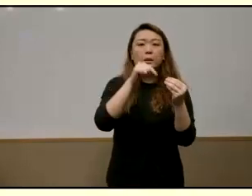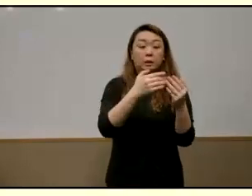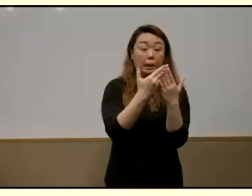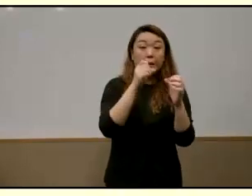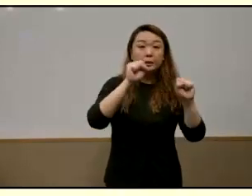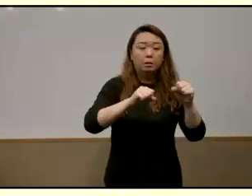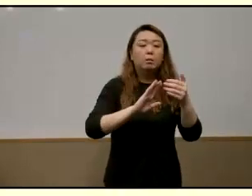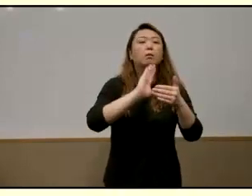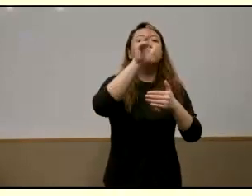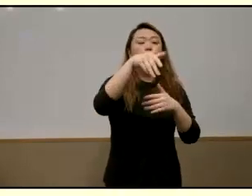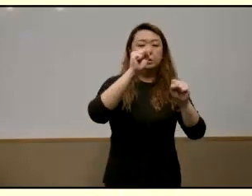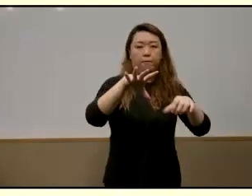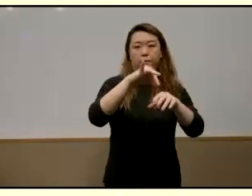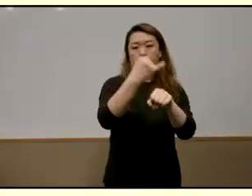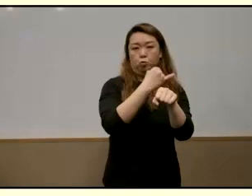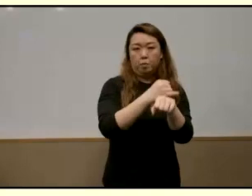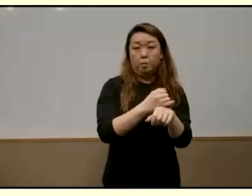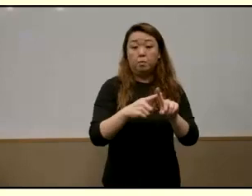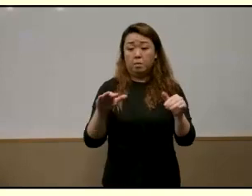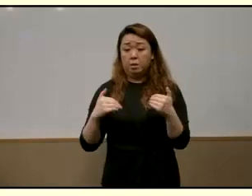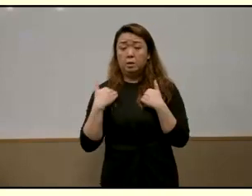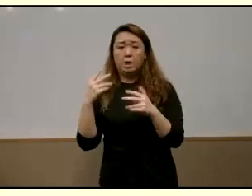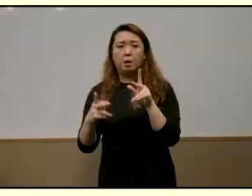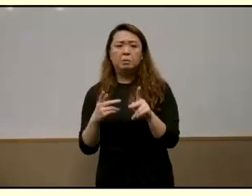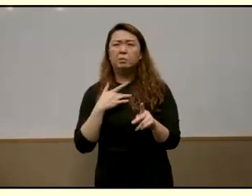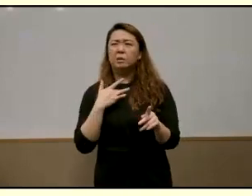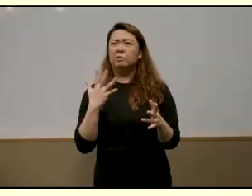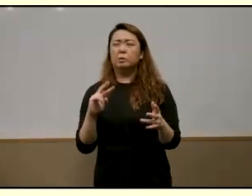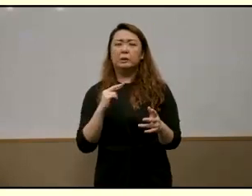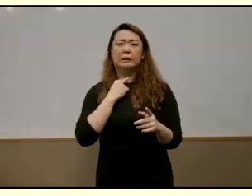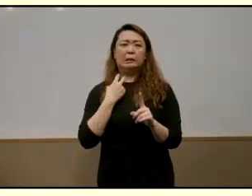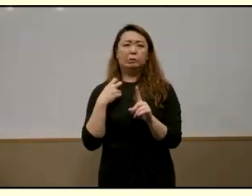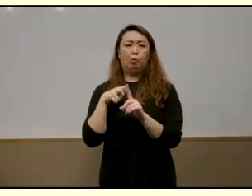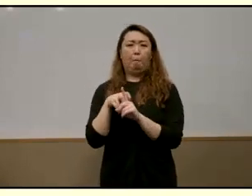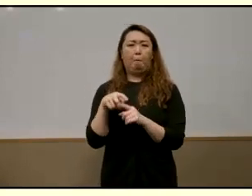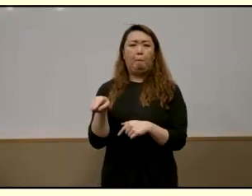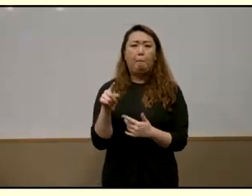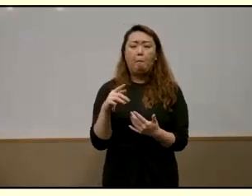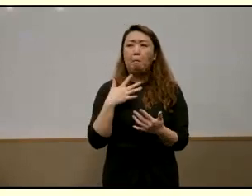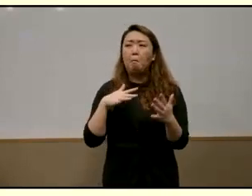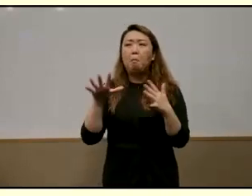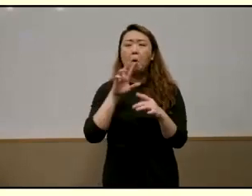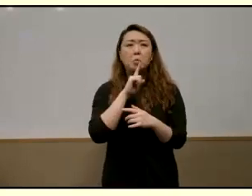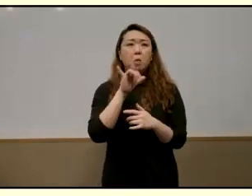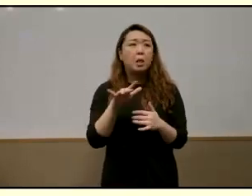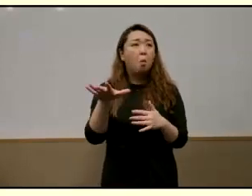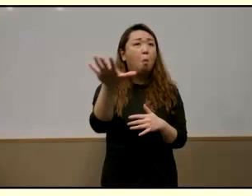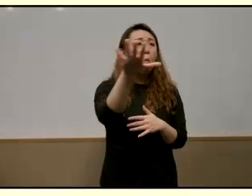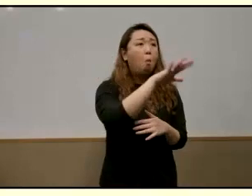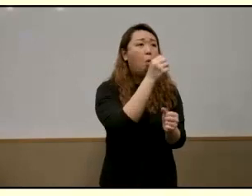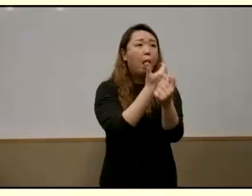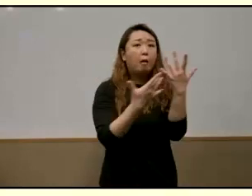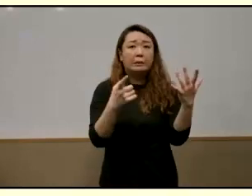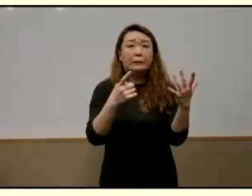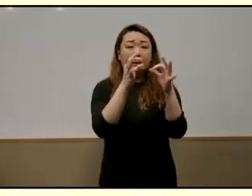but young people they sometimes felt disillusionment this sense of being trapped within a singular reality of the all-important academic grade